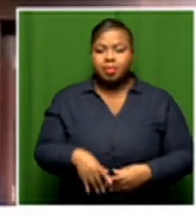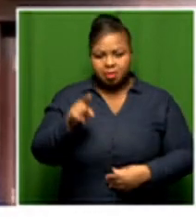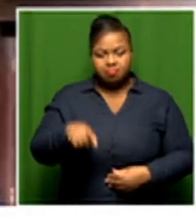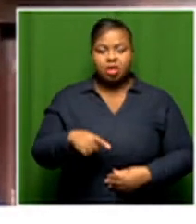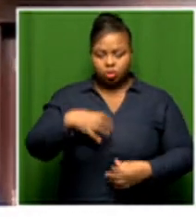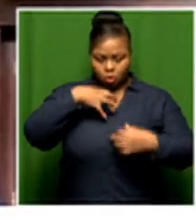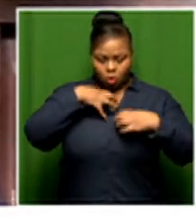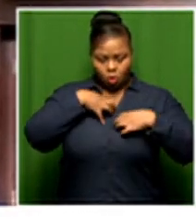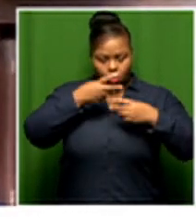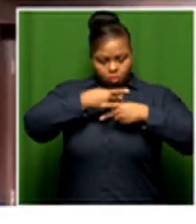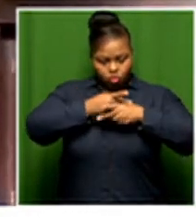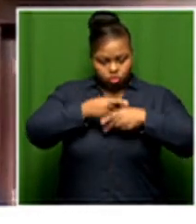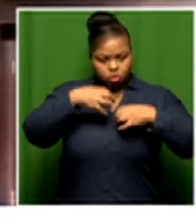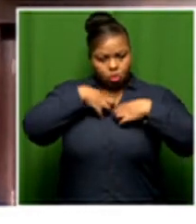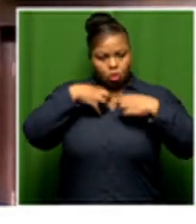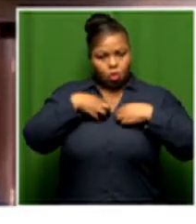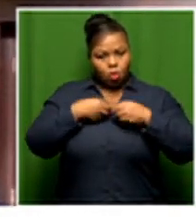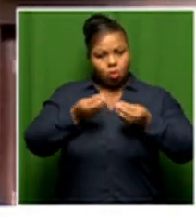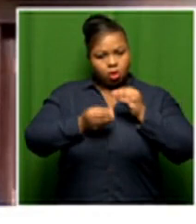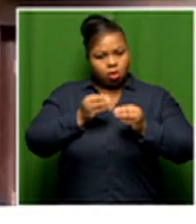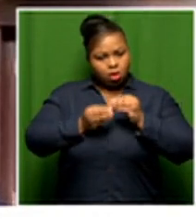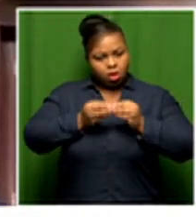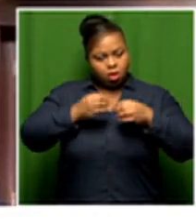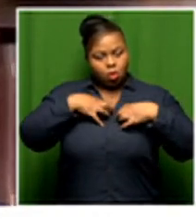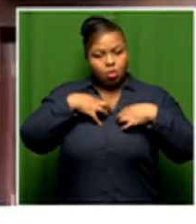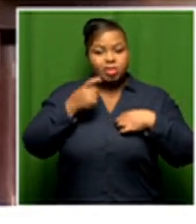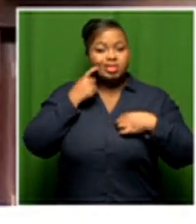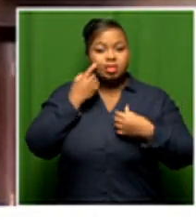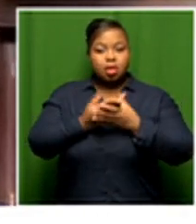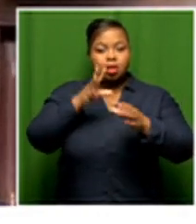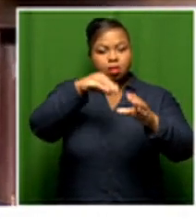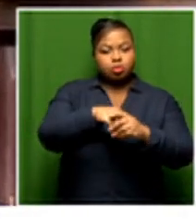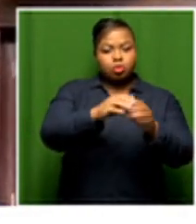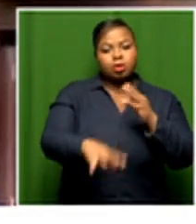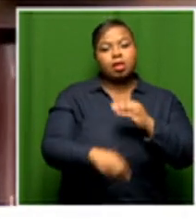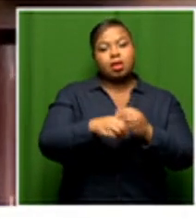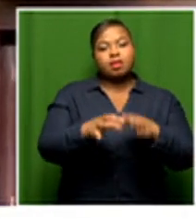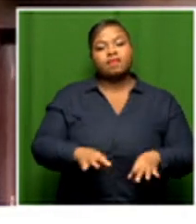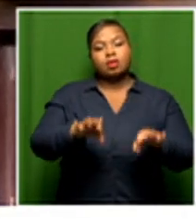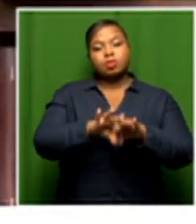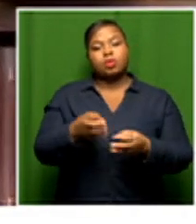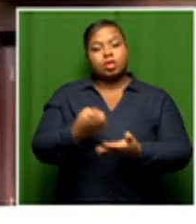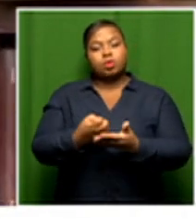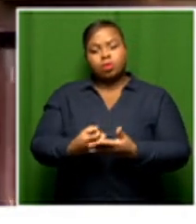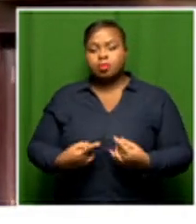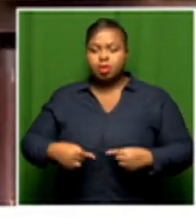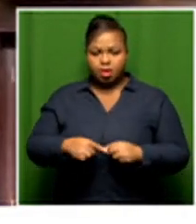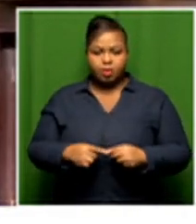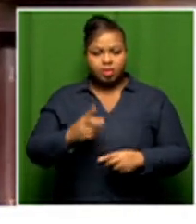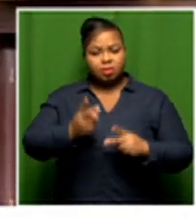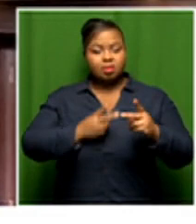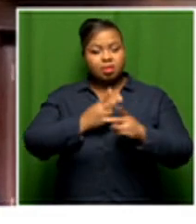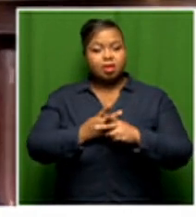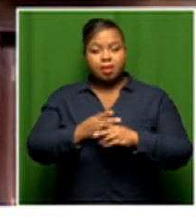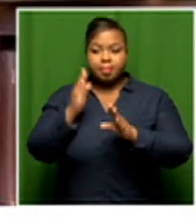that would be needed in those construction so that they partake on the value addition of our economy and we have also